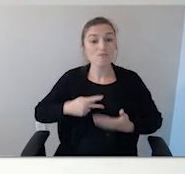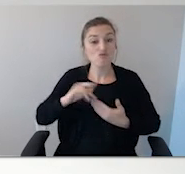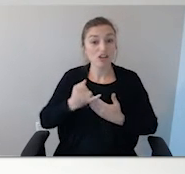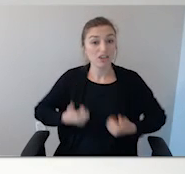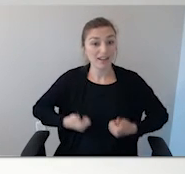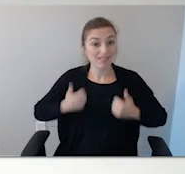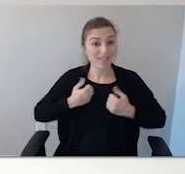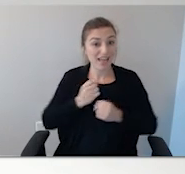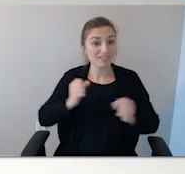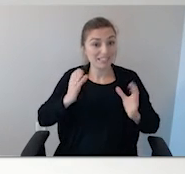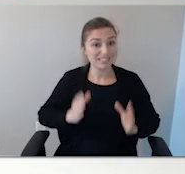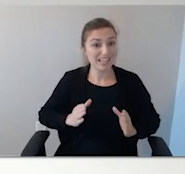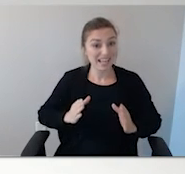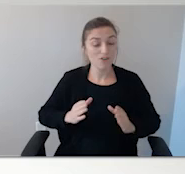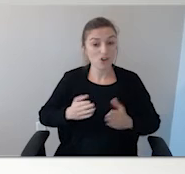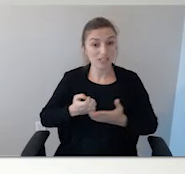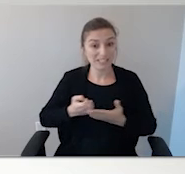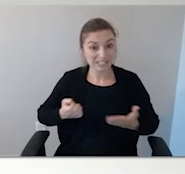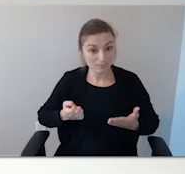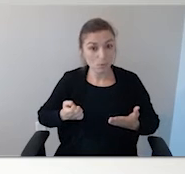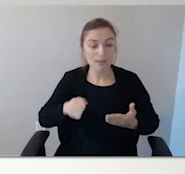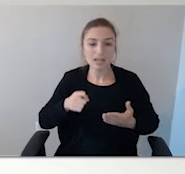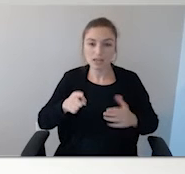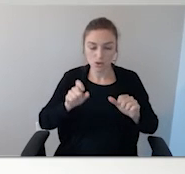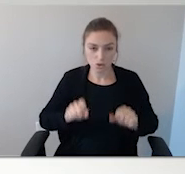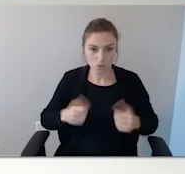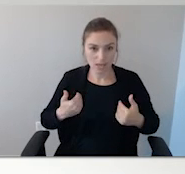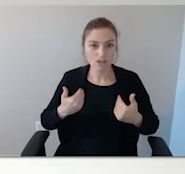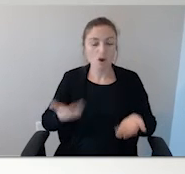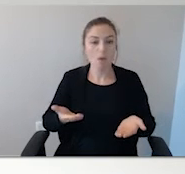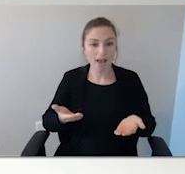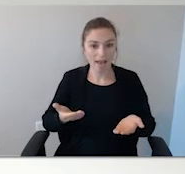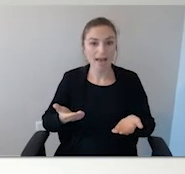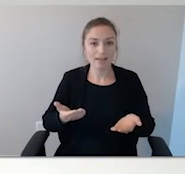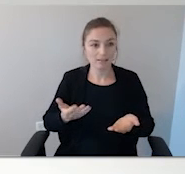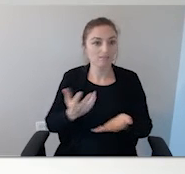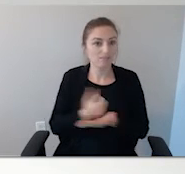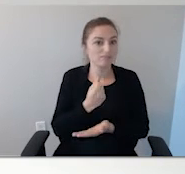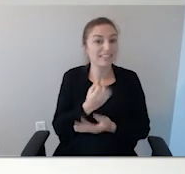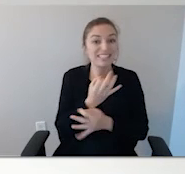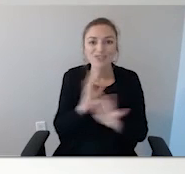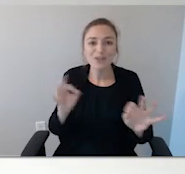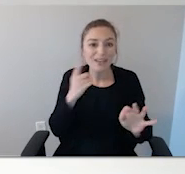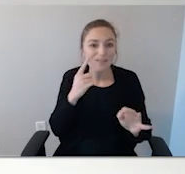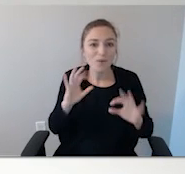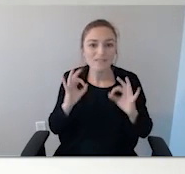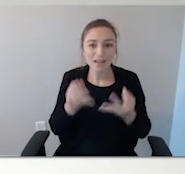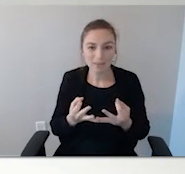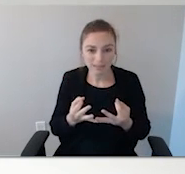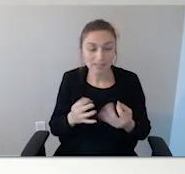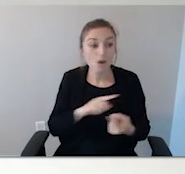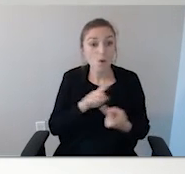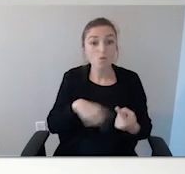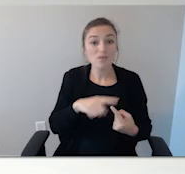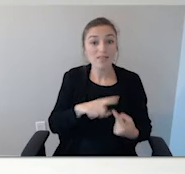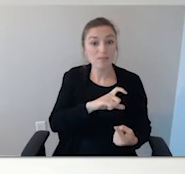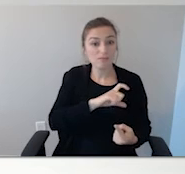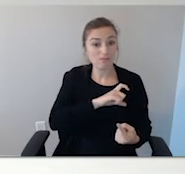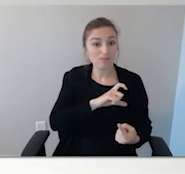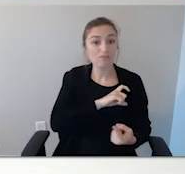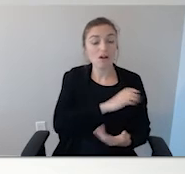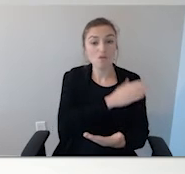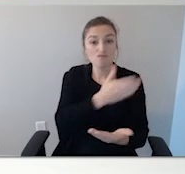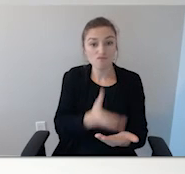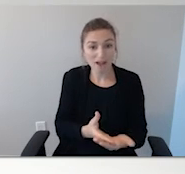And when the deputy goes out to give the, to assign the bracelet, she also does an autism response form,